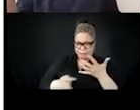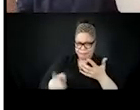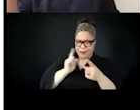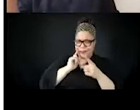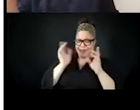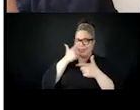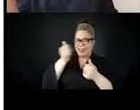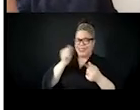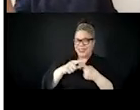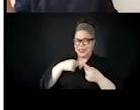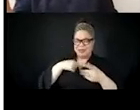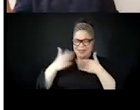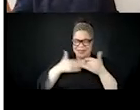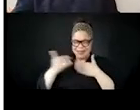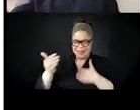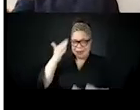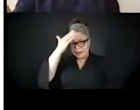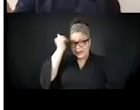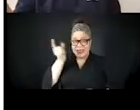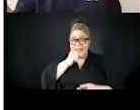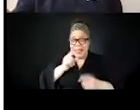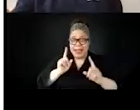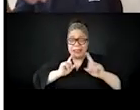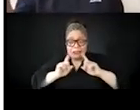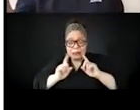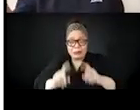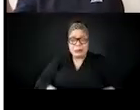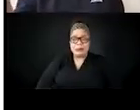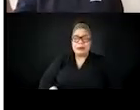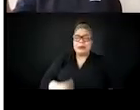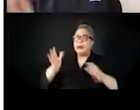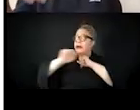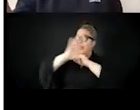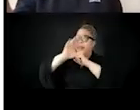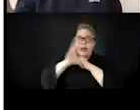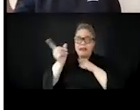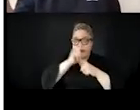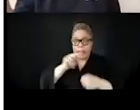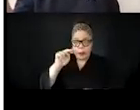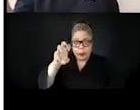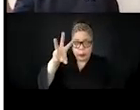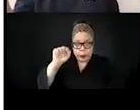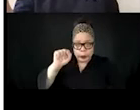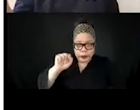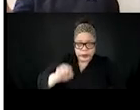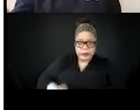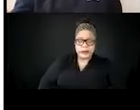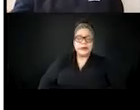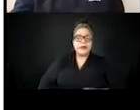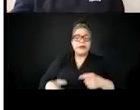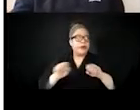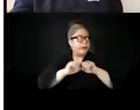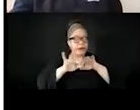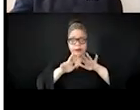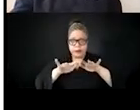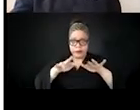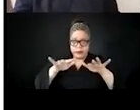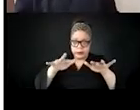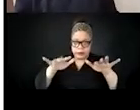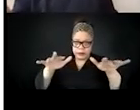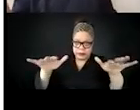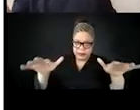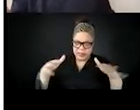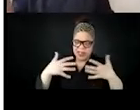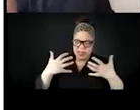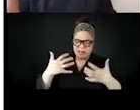um, that influence stock quotations, elections, like they were calling this out, you know, in the early, early 1900s, the